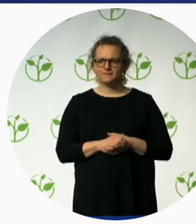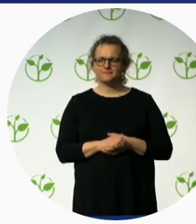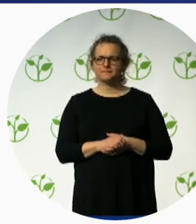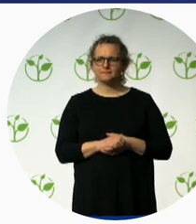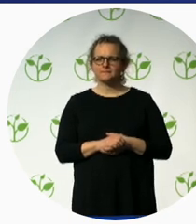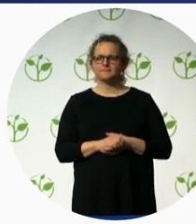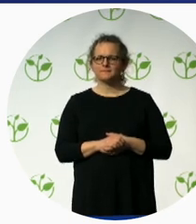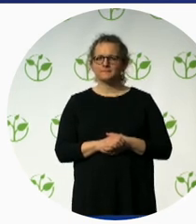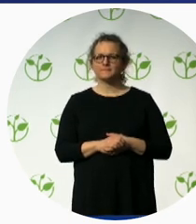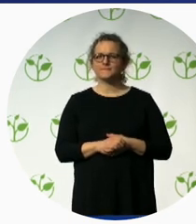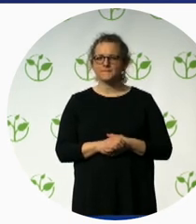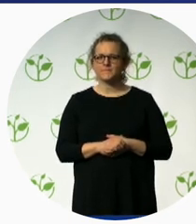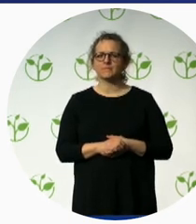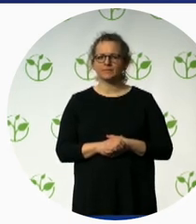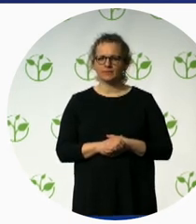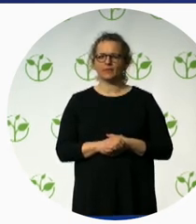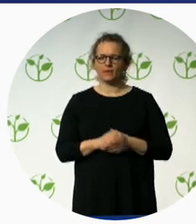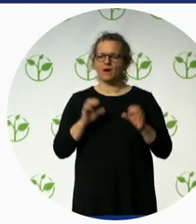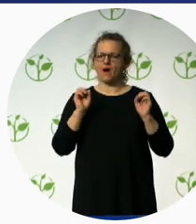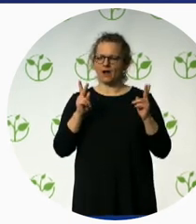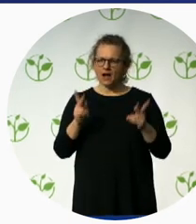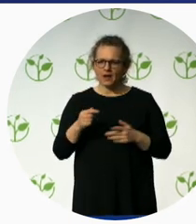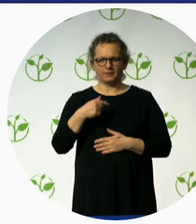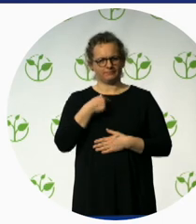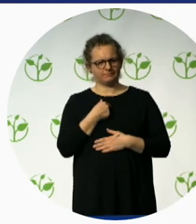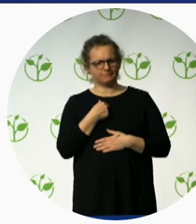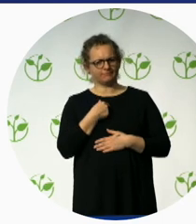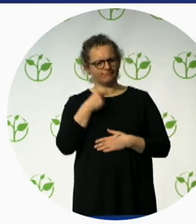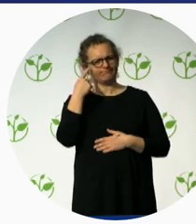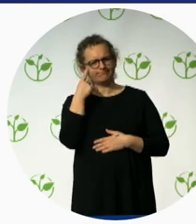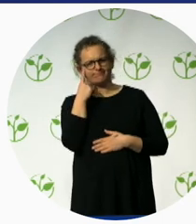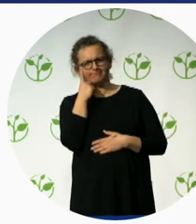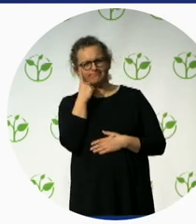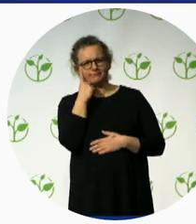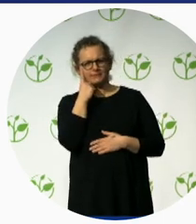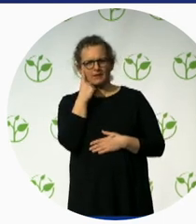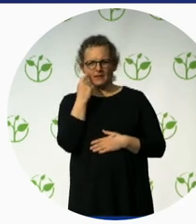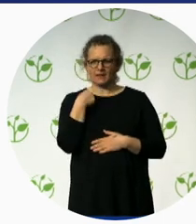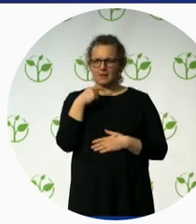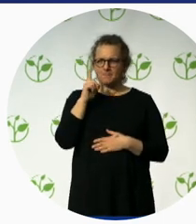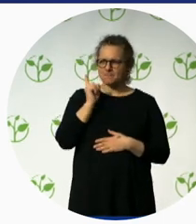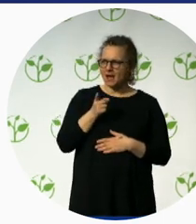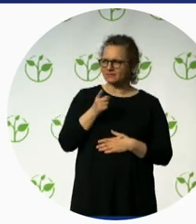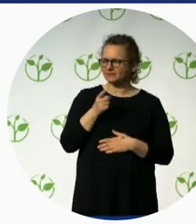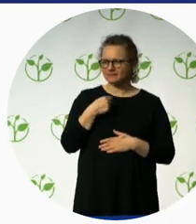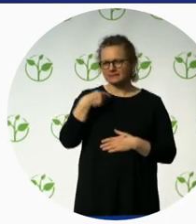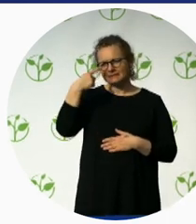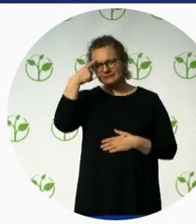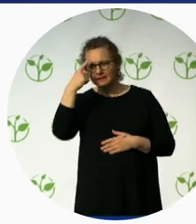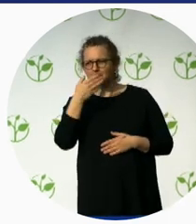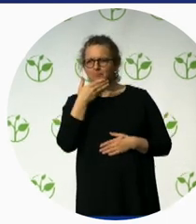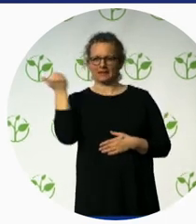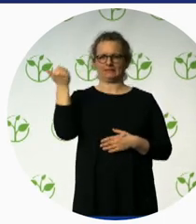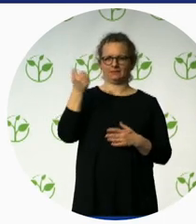I'm convinced that we need common standards. That's why I find this information about the